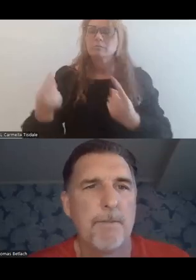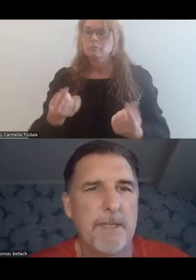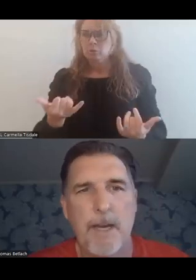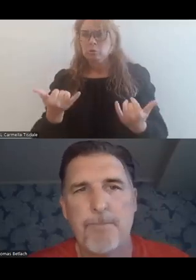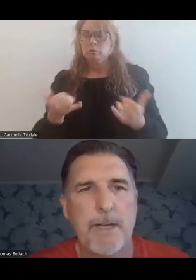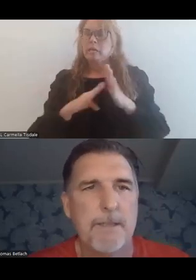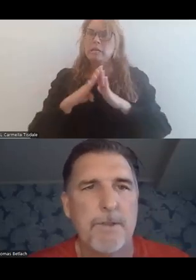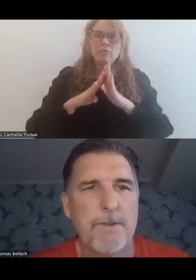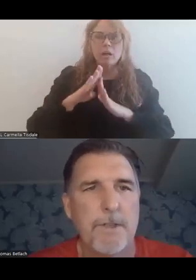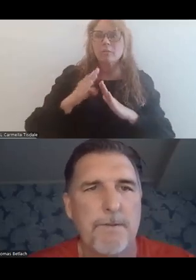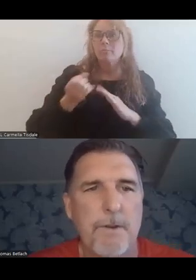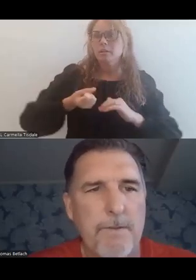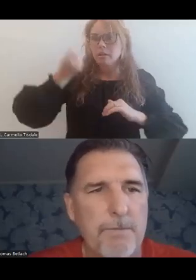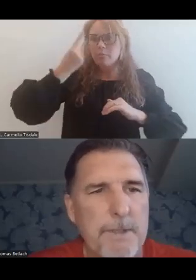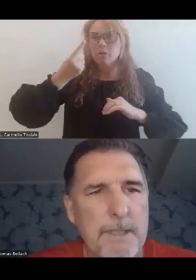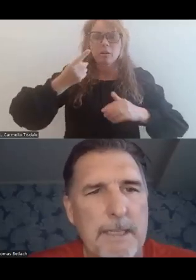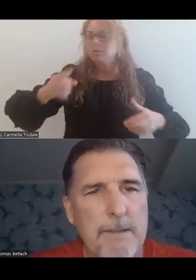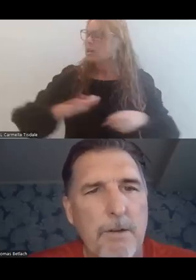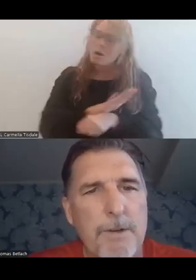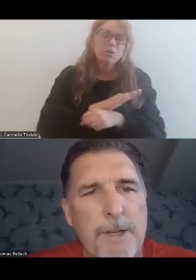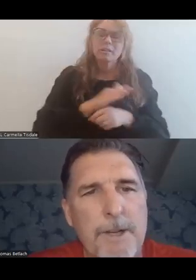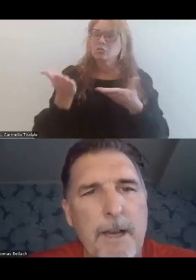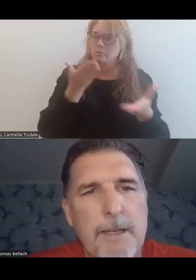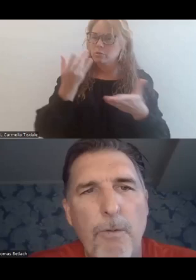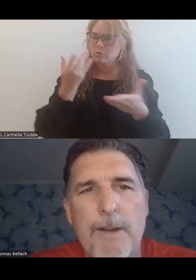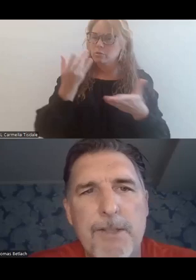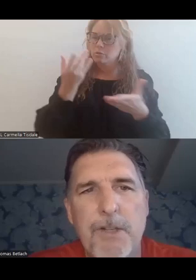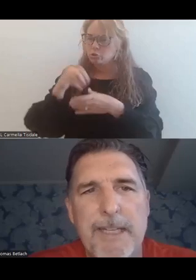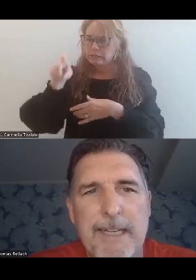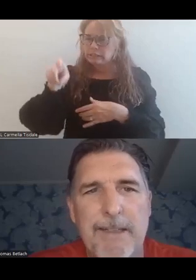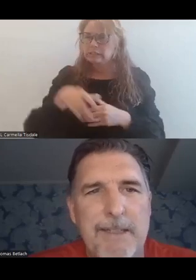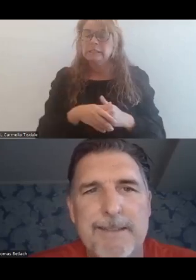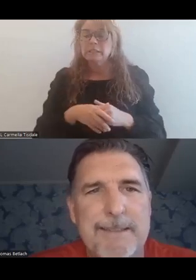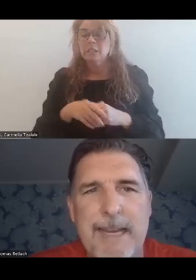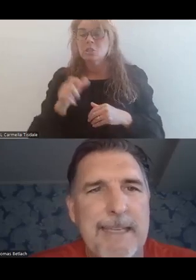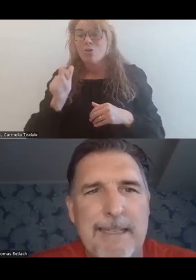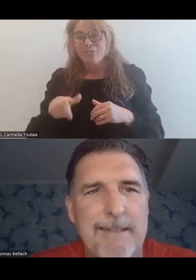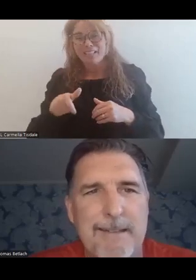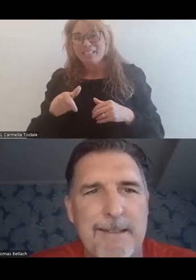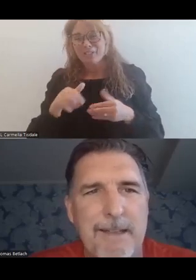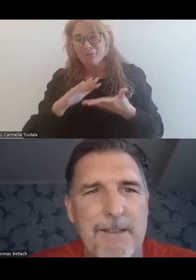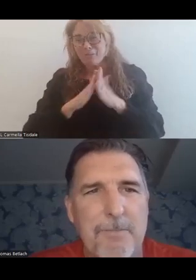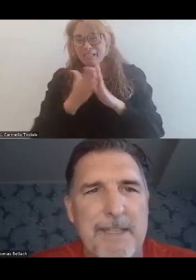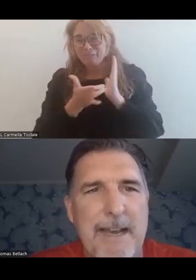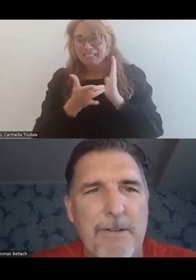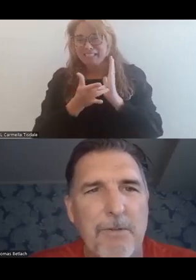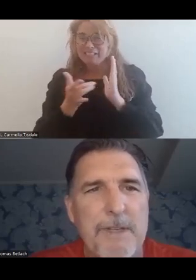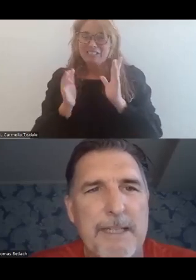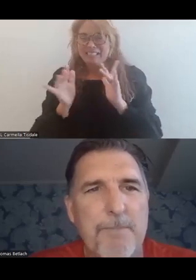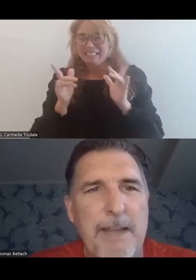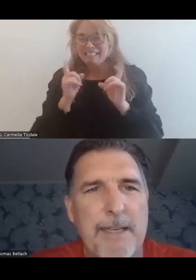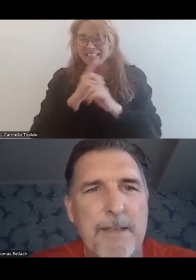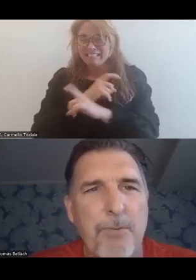of developing comprehensive services for individuals in need? So, you know, this is going to get a little techie and a little bit